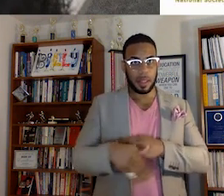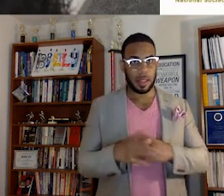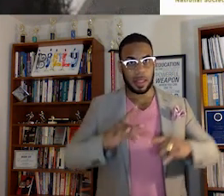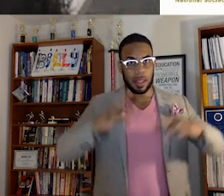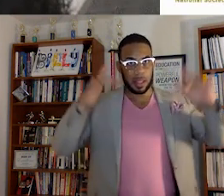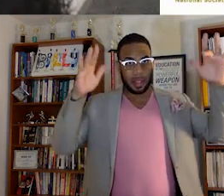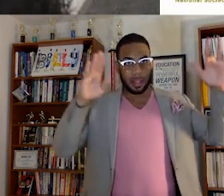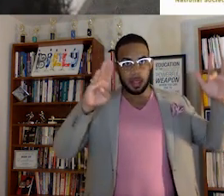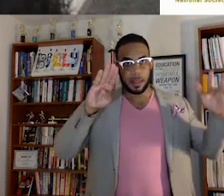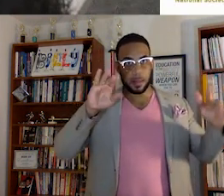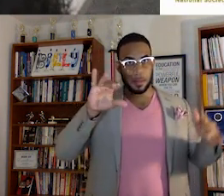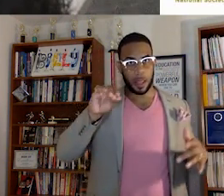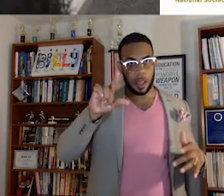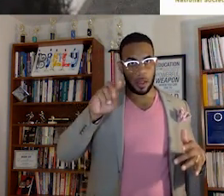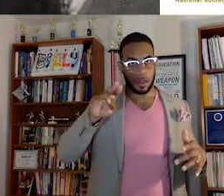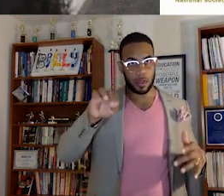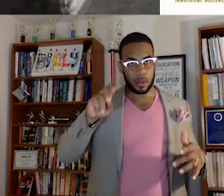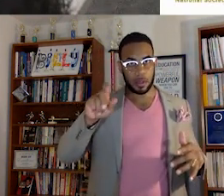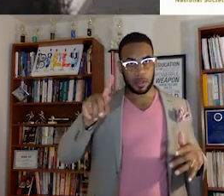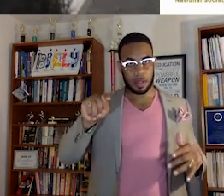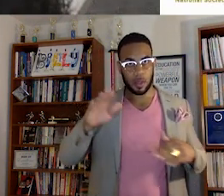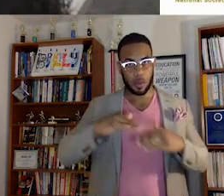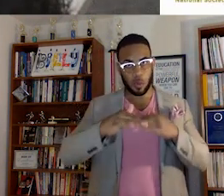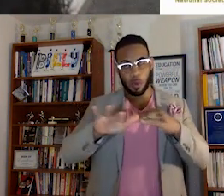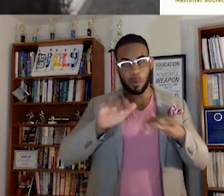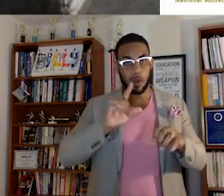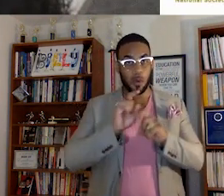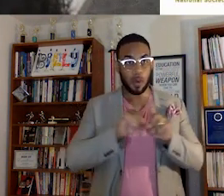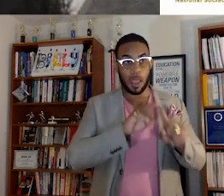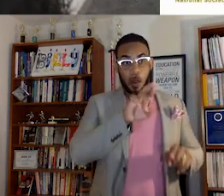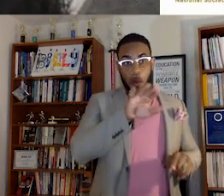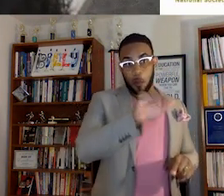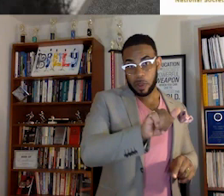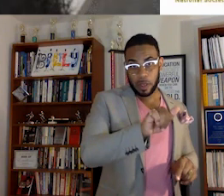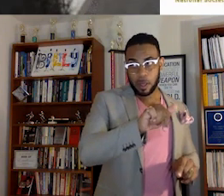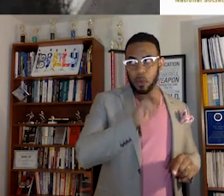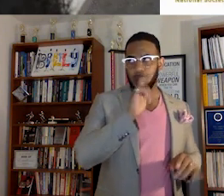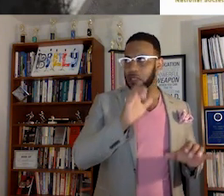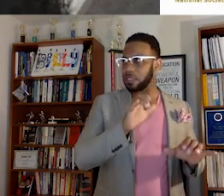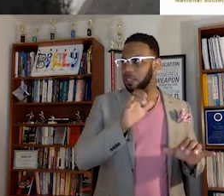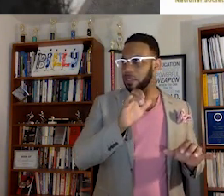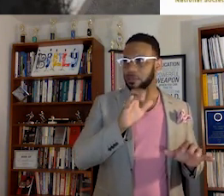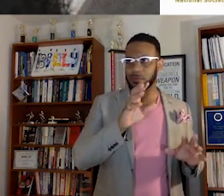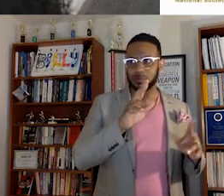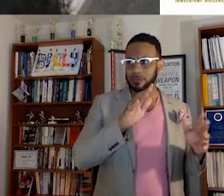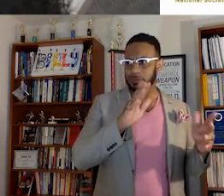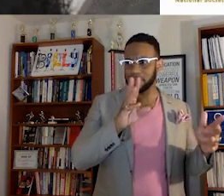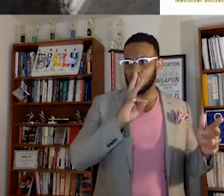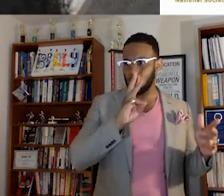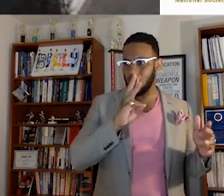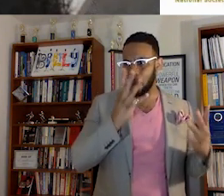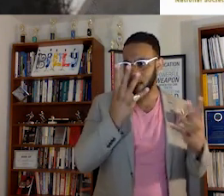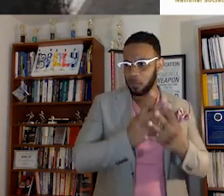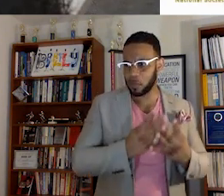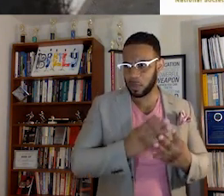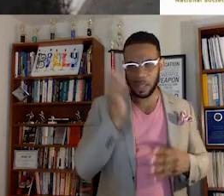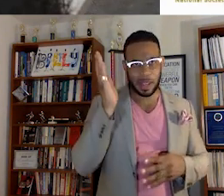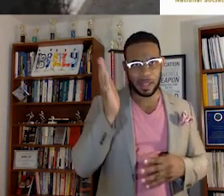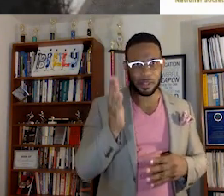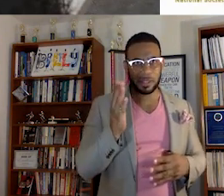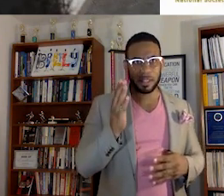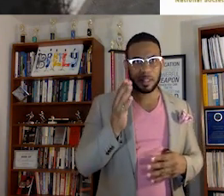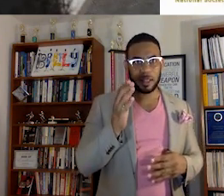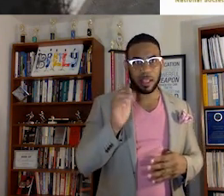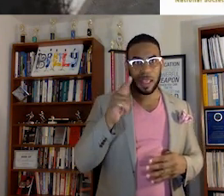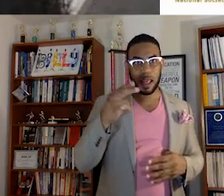up with bioluminescent waves. We also had Bria who did a water, water filtration lecture and